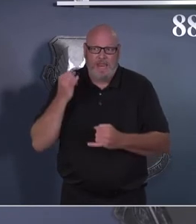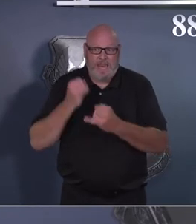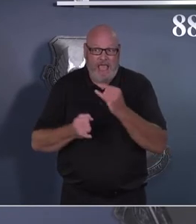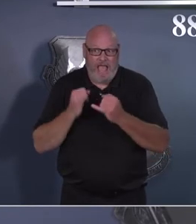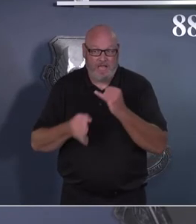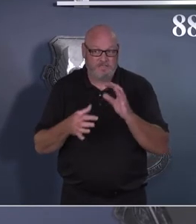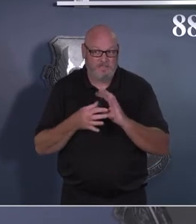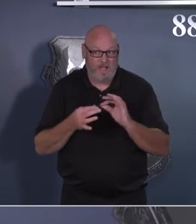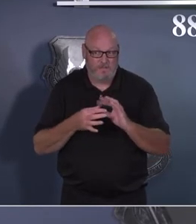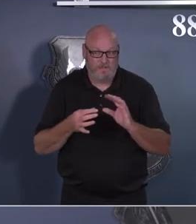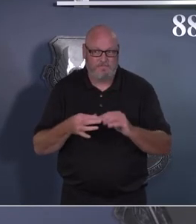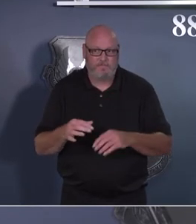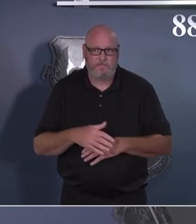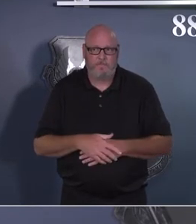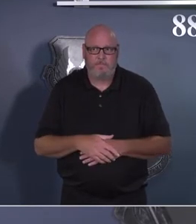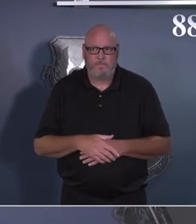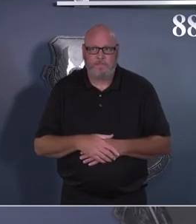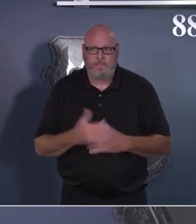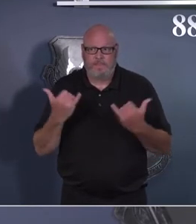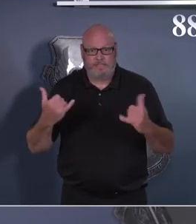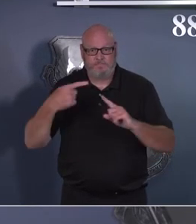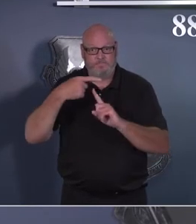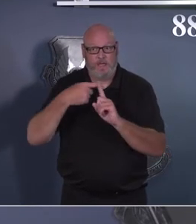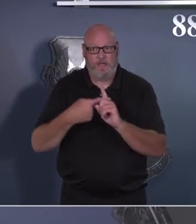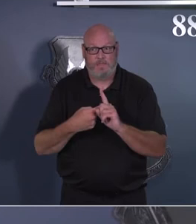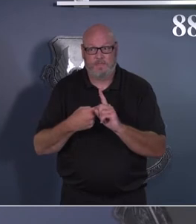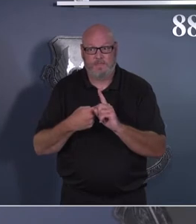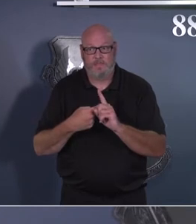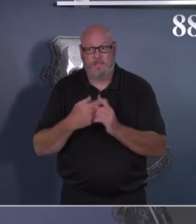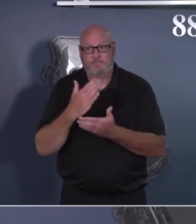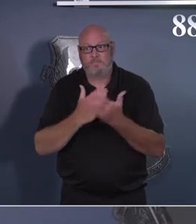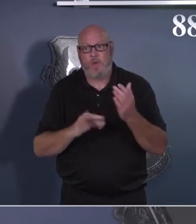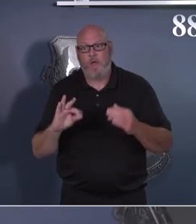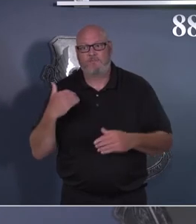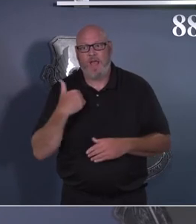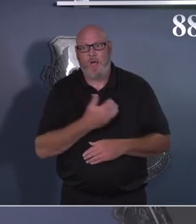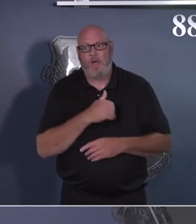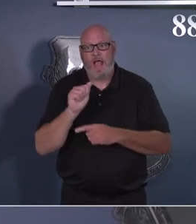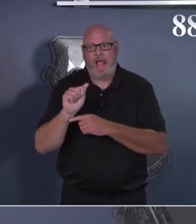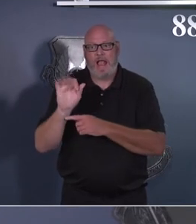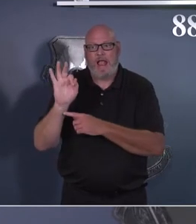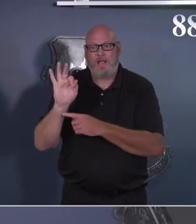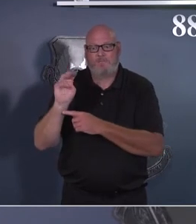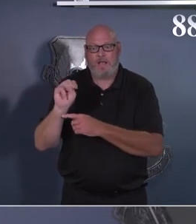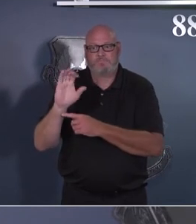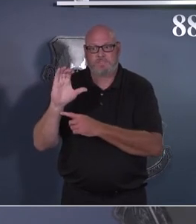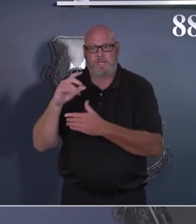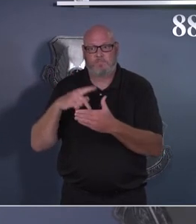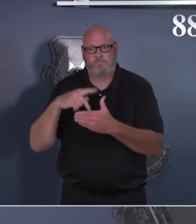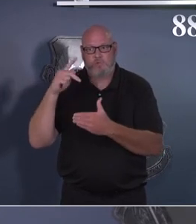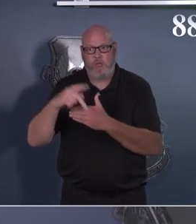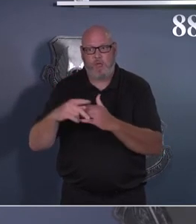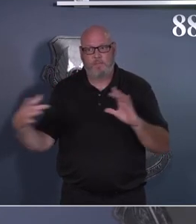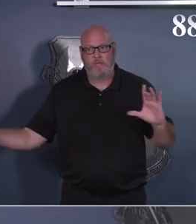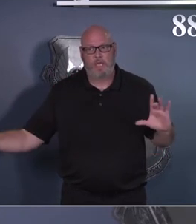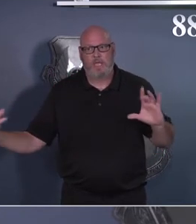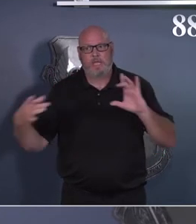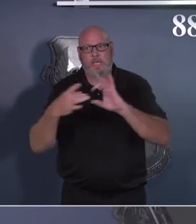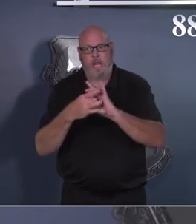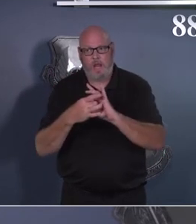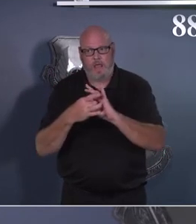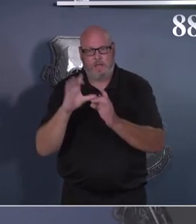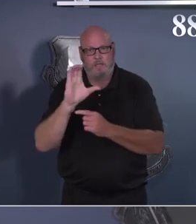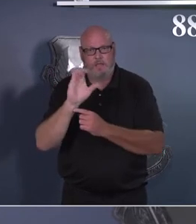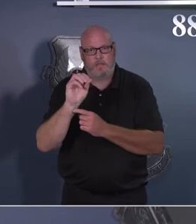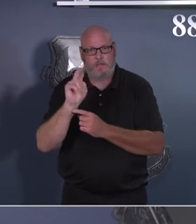this month, as part of Air Force Materiel Command's Connect program, they roll out a different topic every month. And